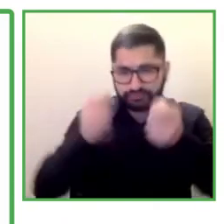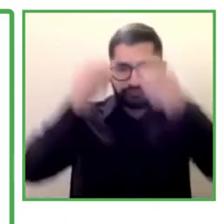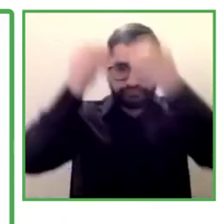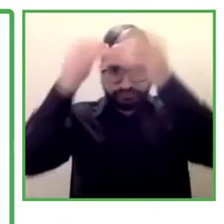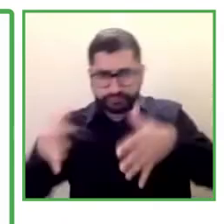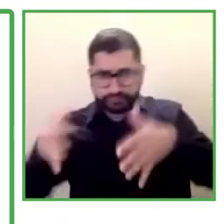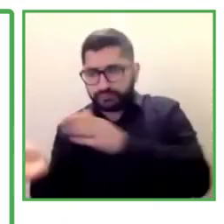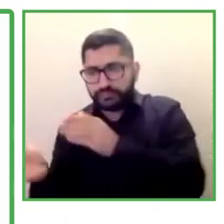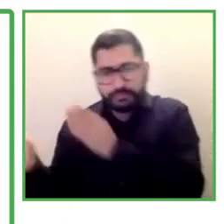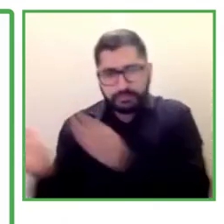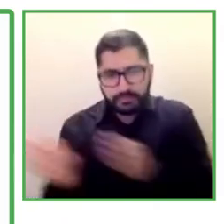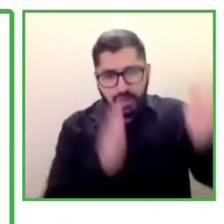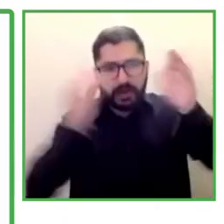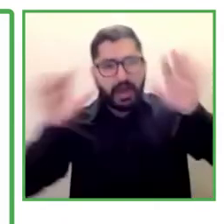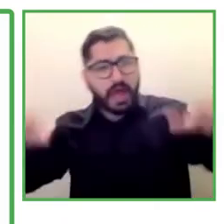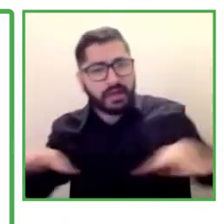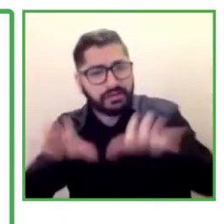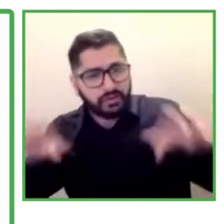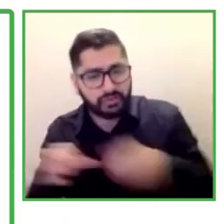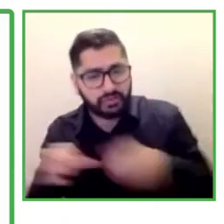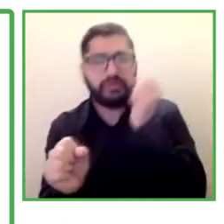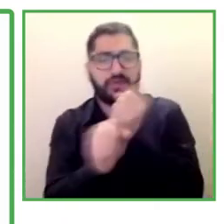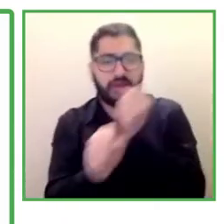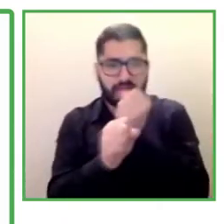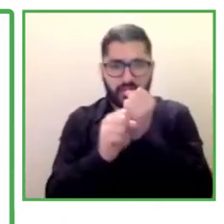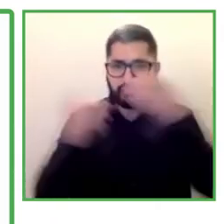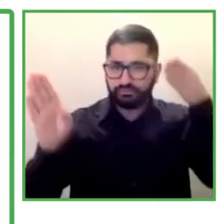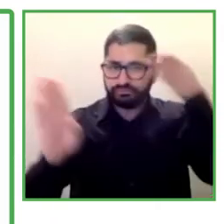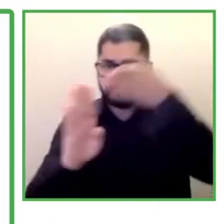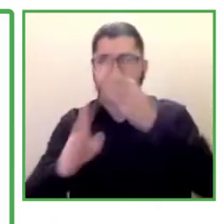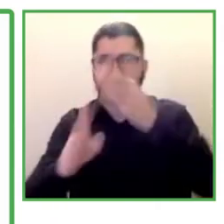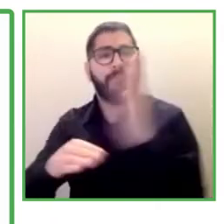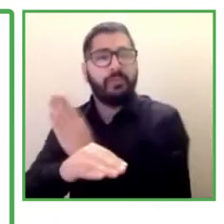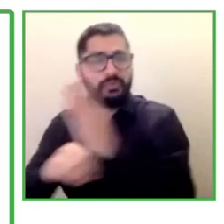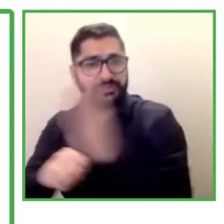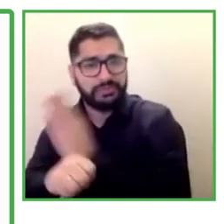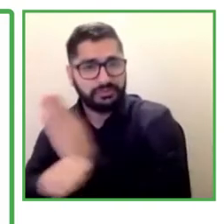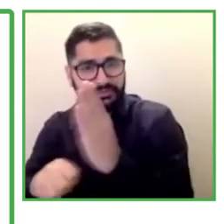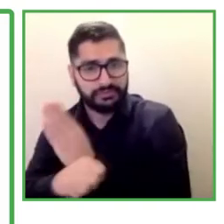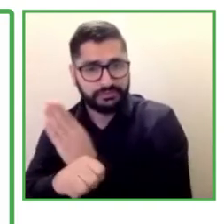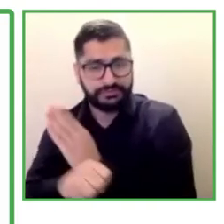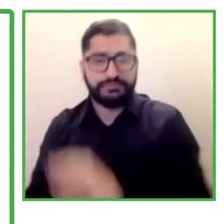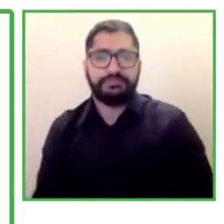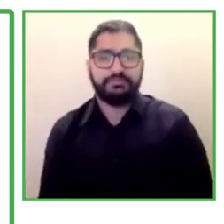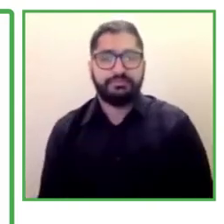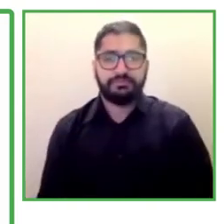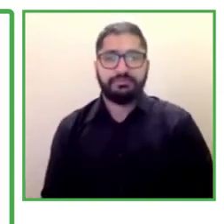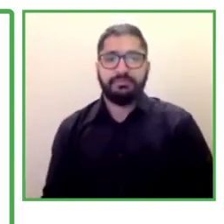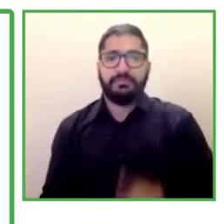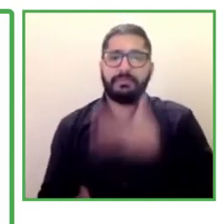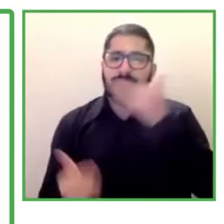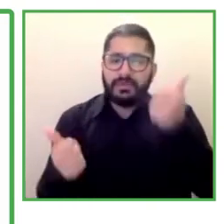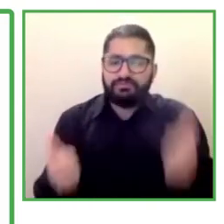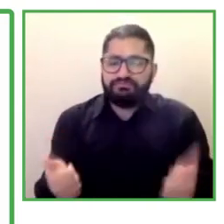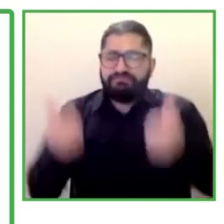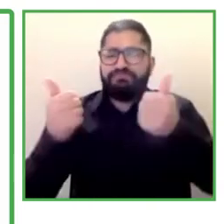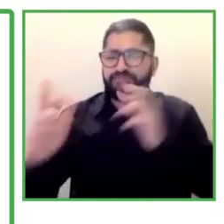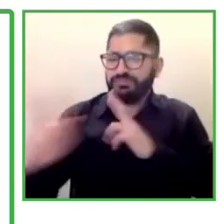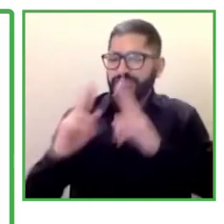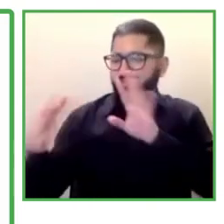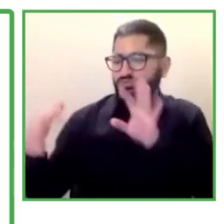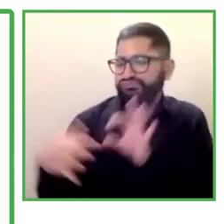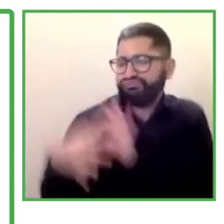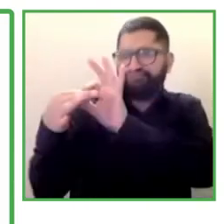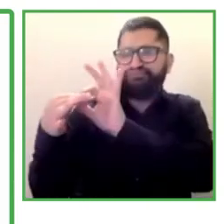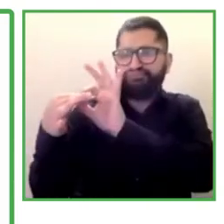The work with SMEs to be able to recover economy in this pandemic context,